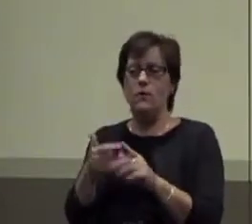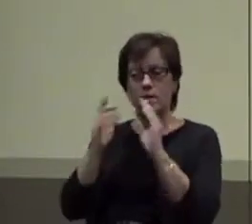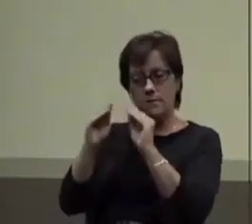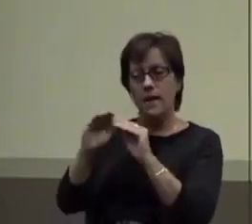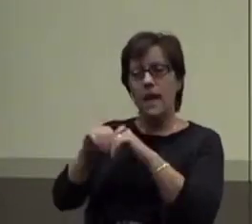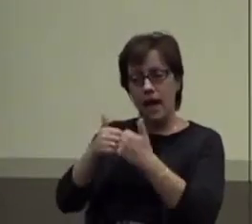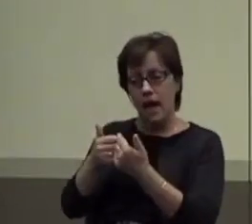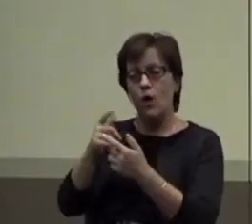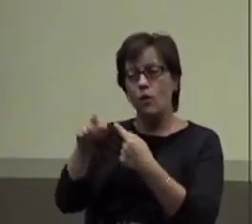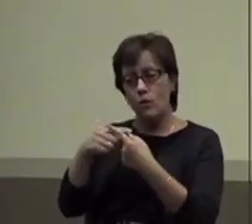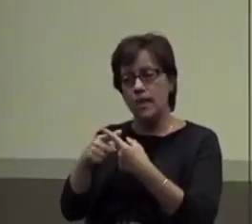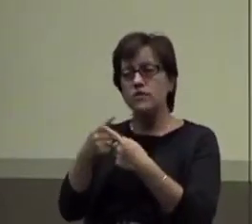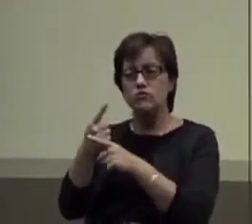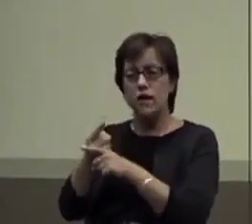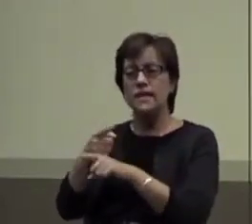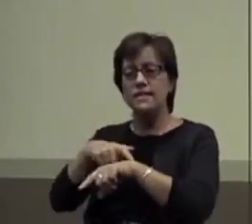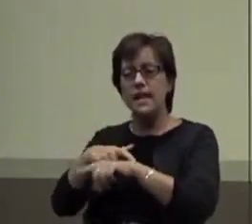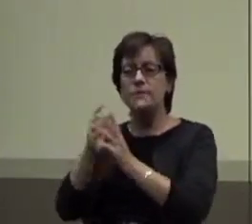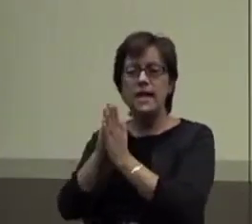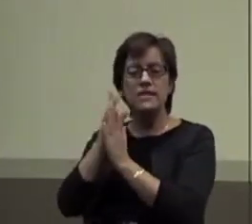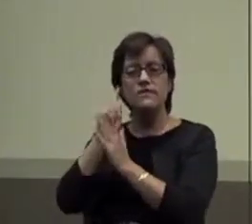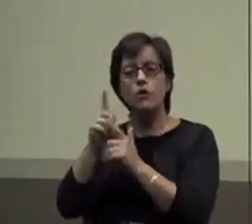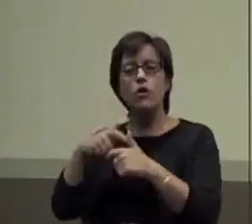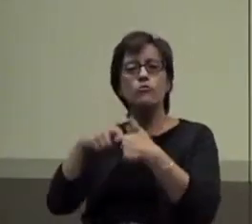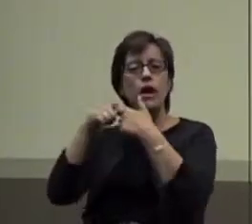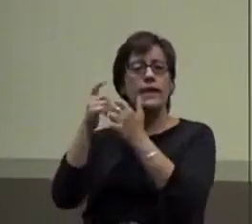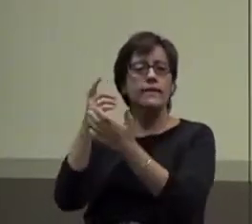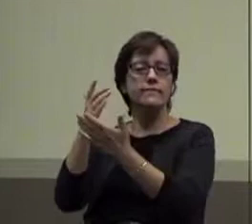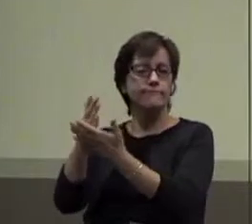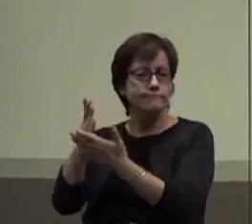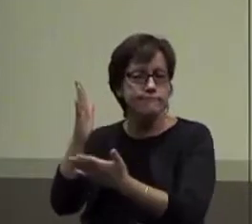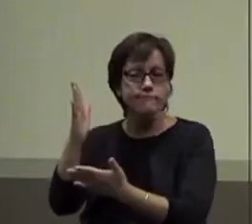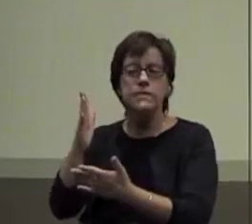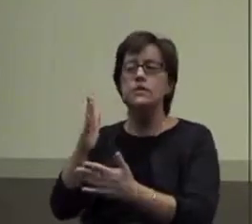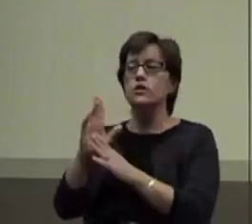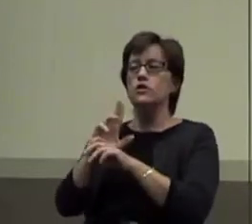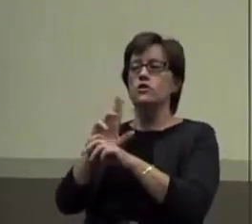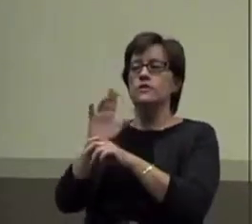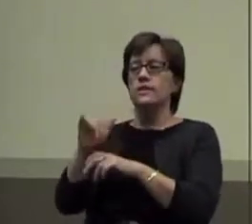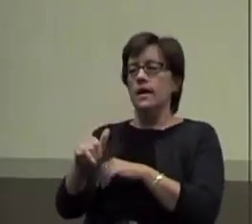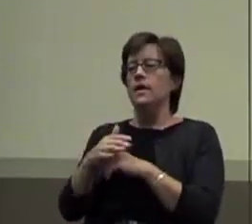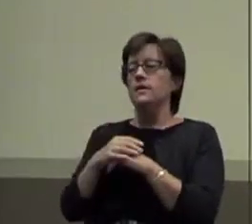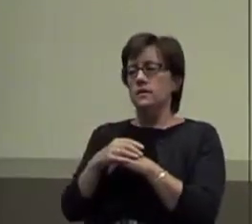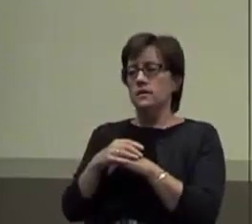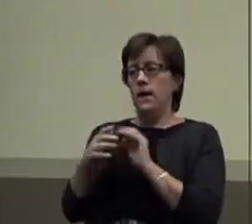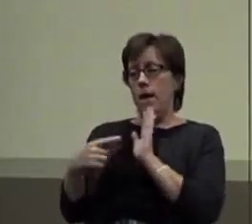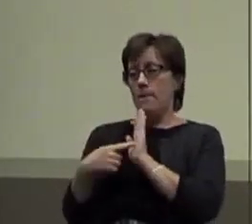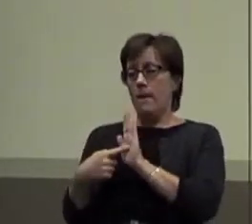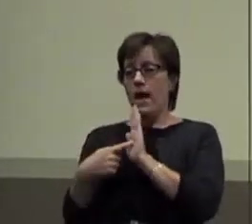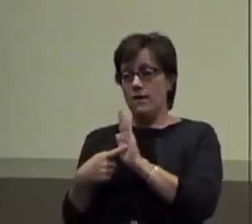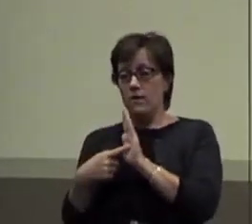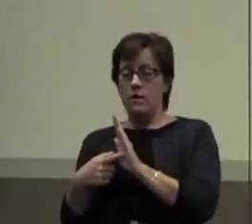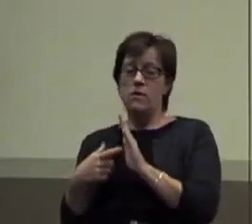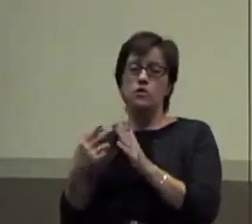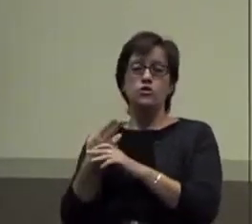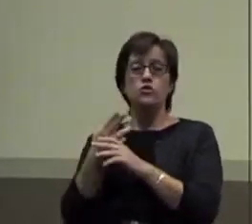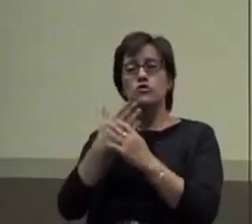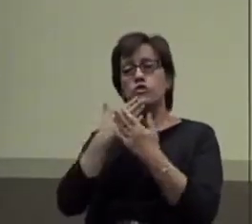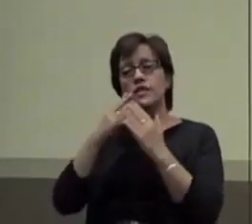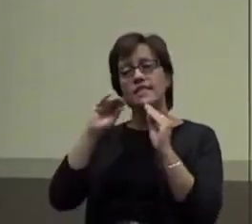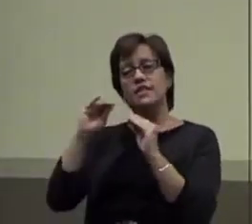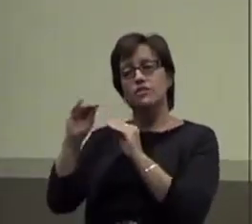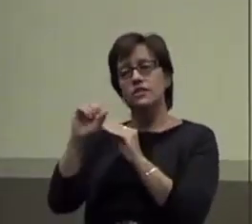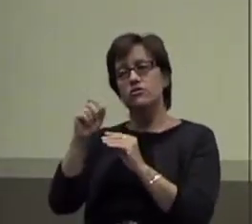they don't have verbal skills. Okay? So you of course use that observable definition. You're going to model lead tests. Use good teaching